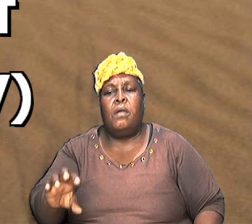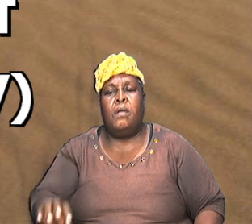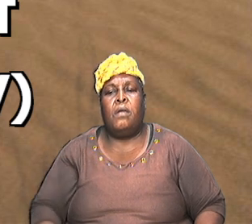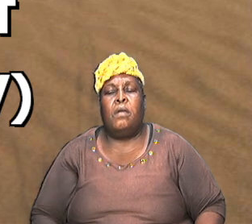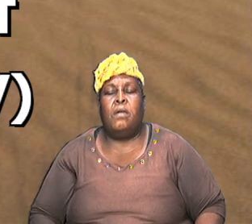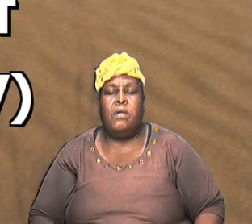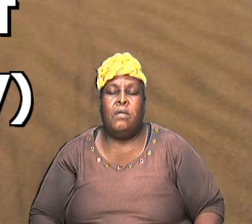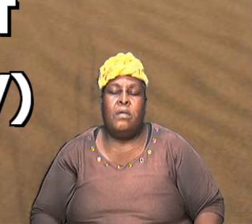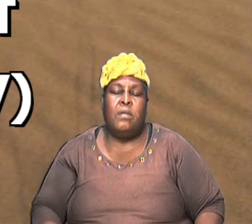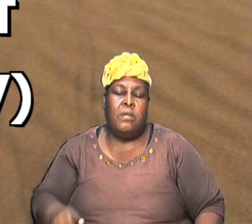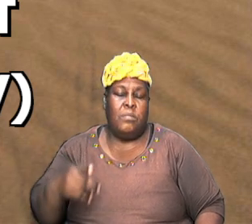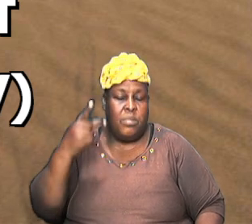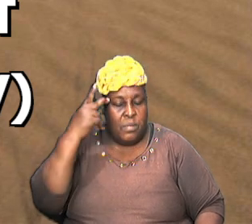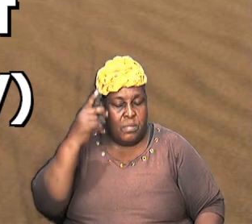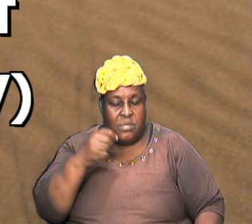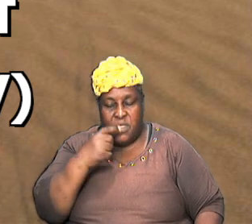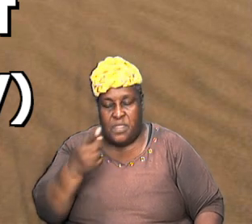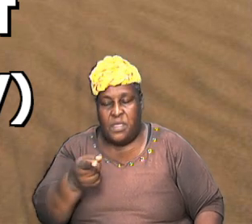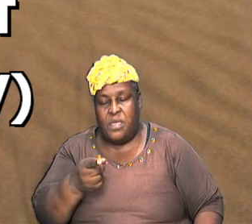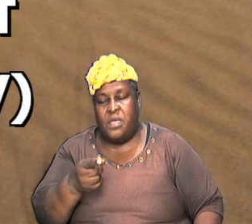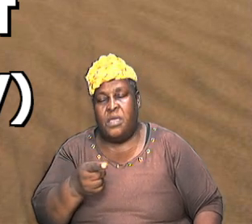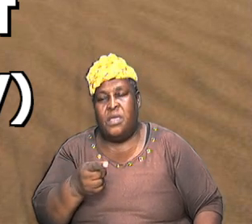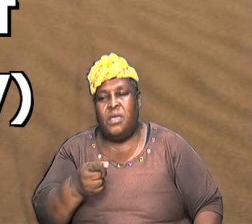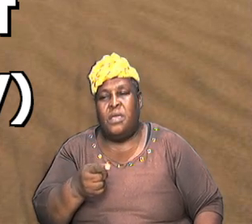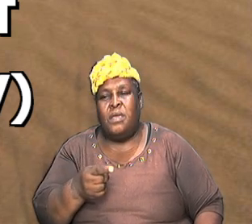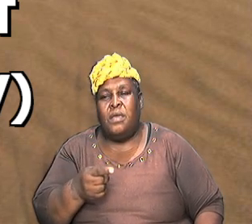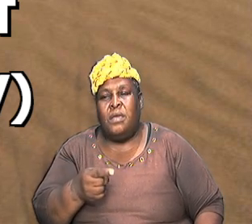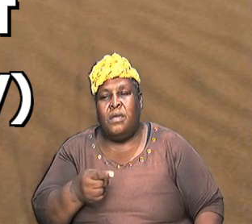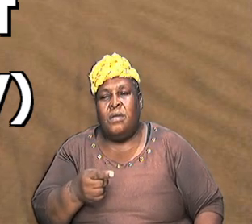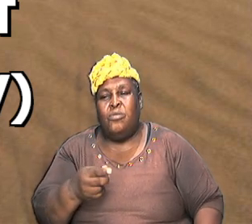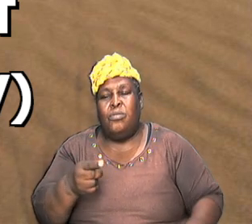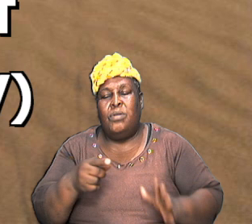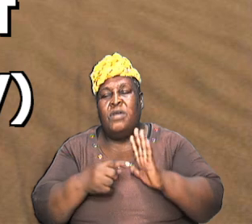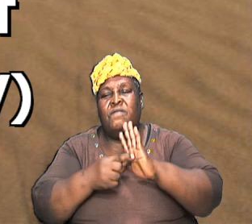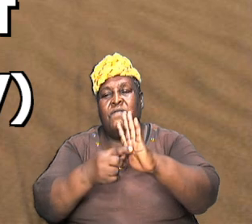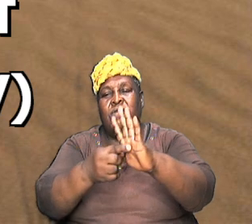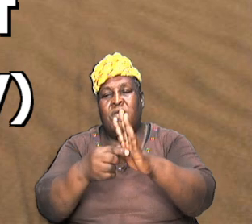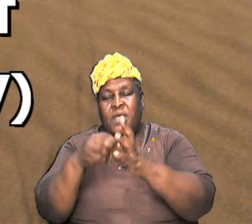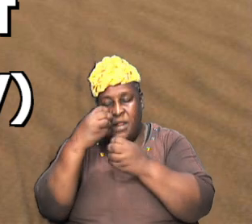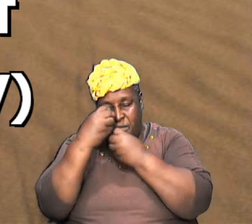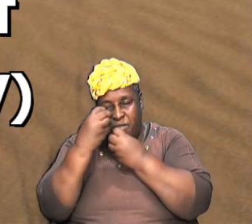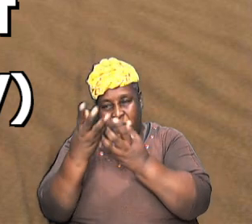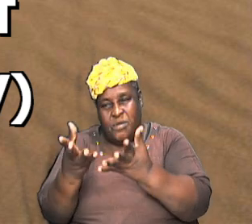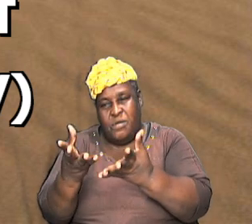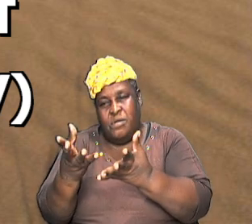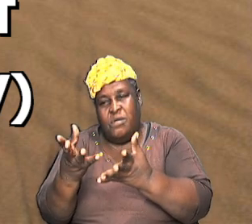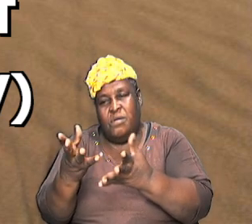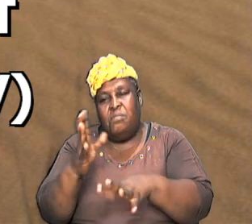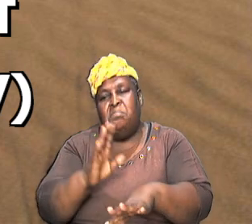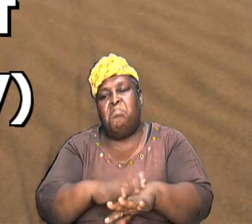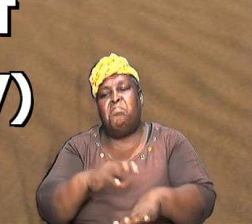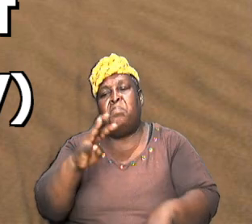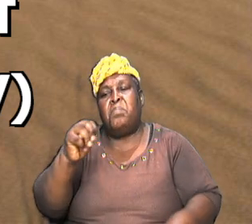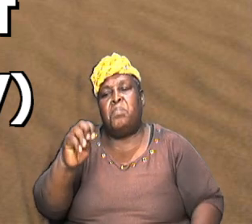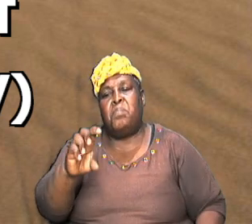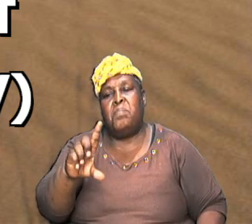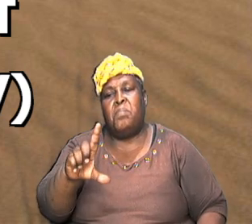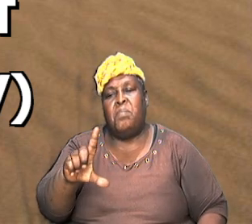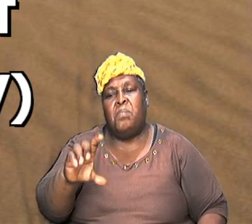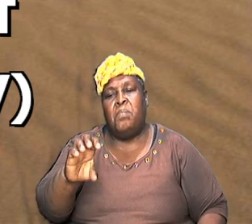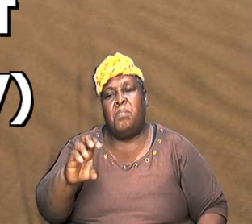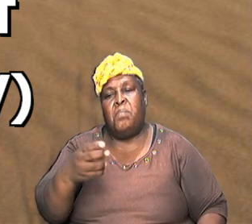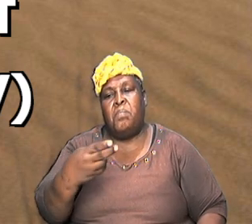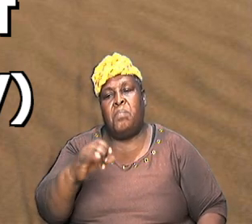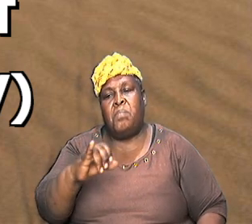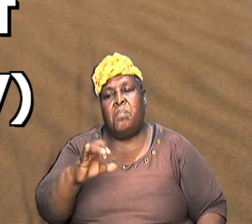he has placed so much more in terms of revealed information on Melchizedek than what we saw in Genesis and he